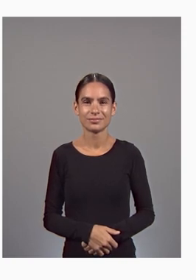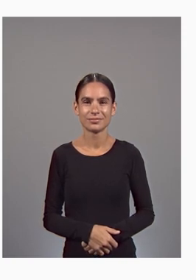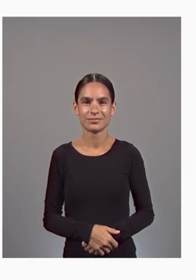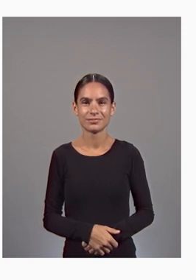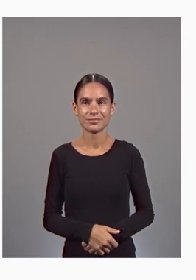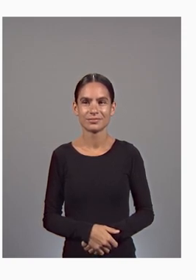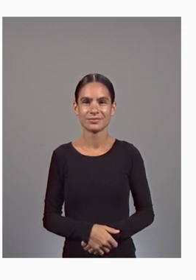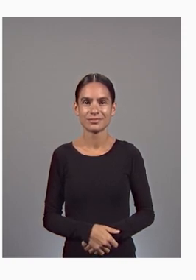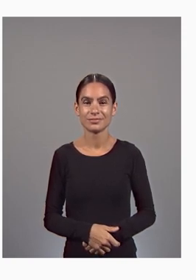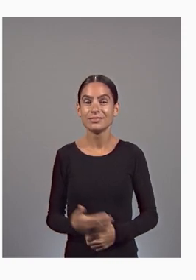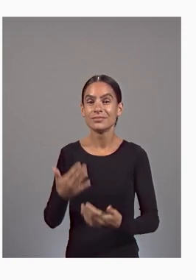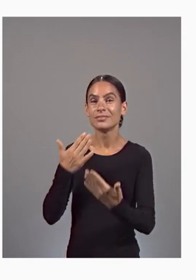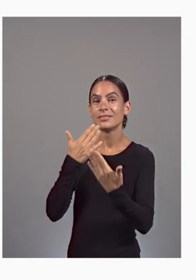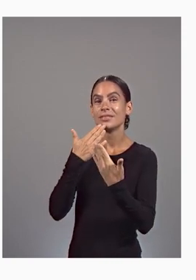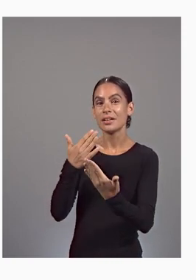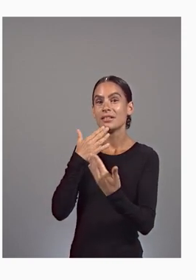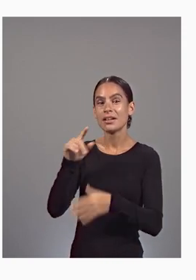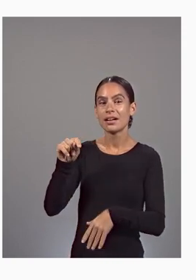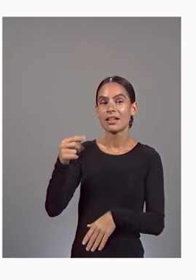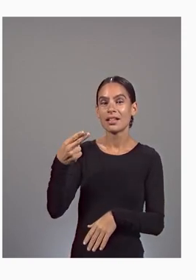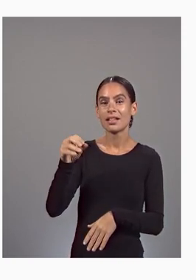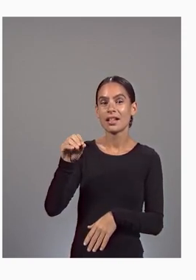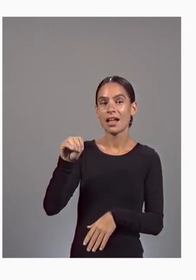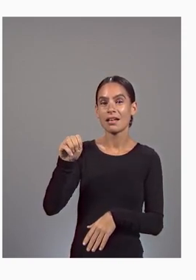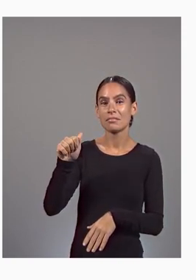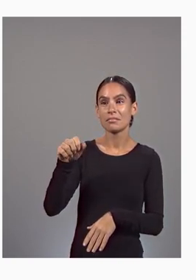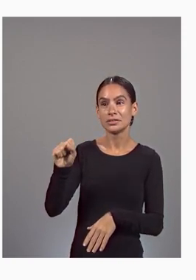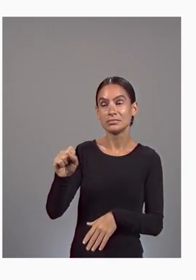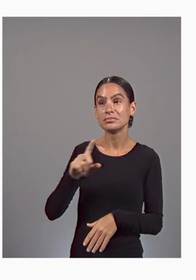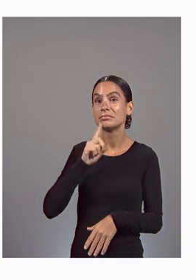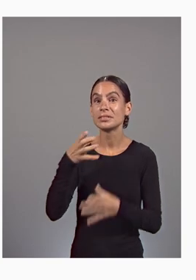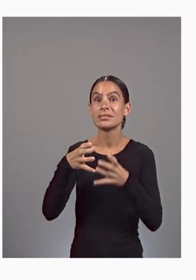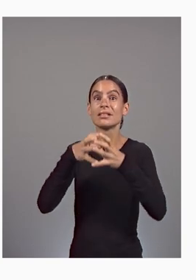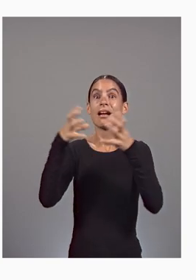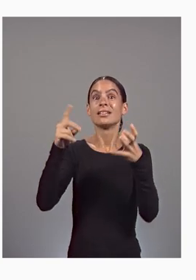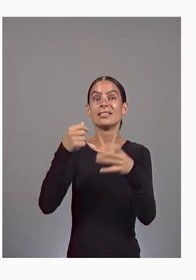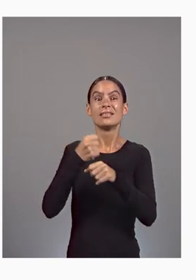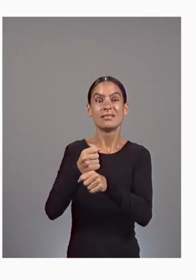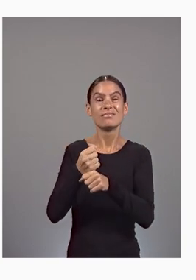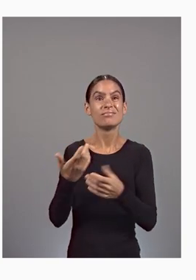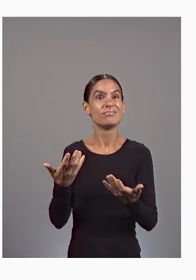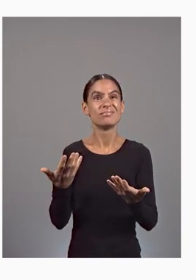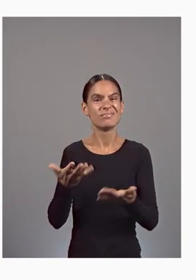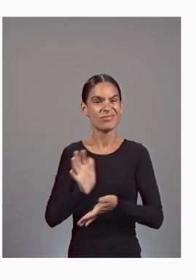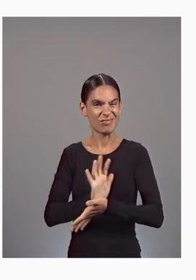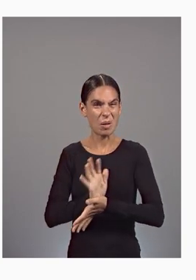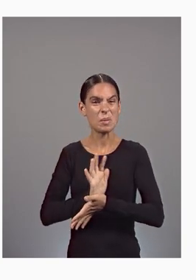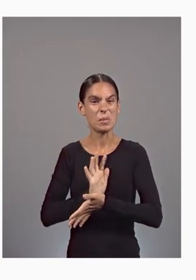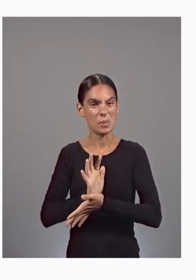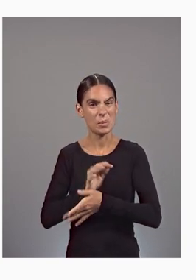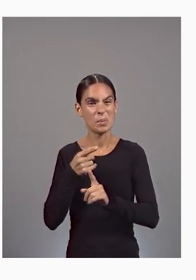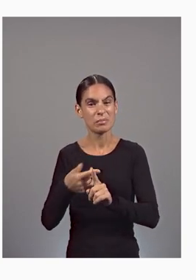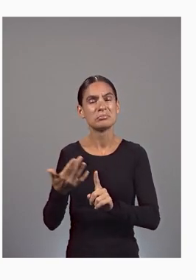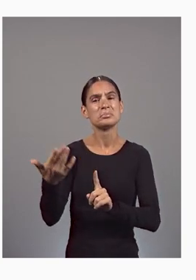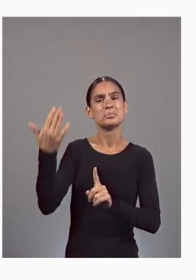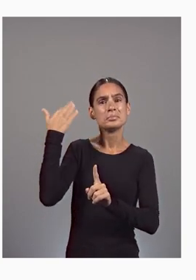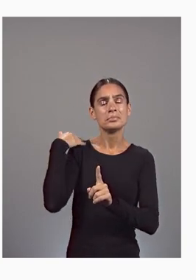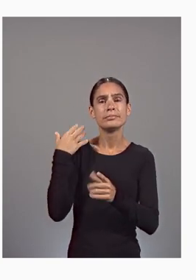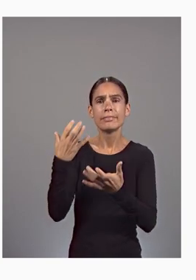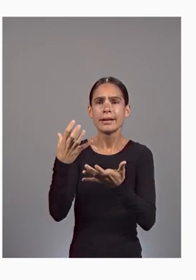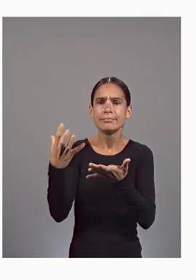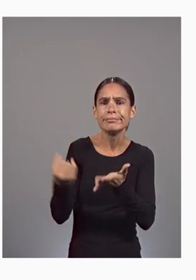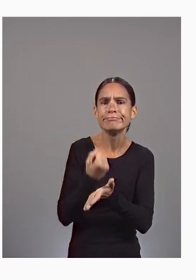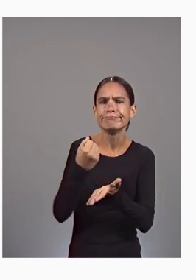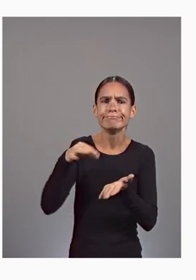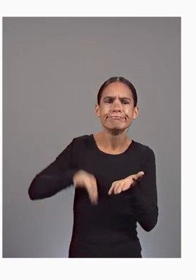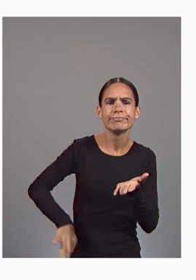Thank you, Thomas. Much of the data generated these days are videos. In the past, getting useful insights from video